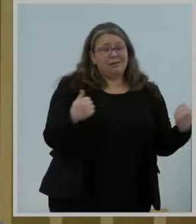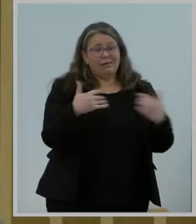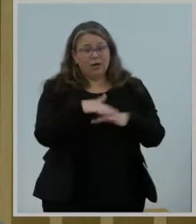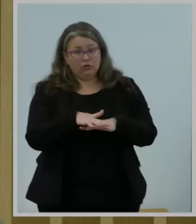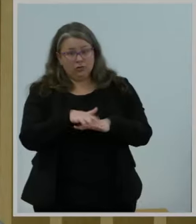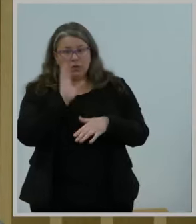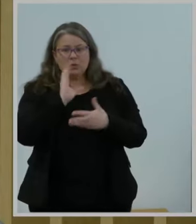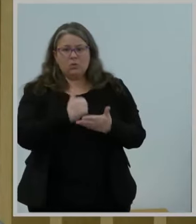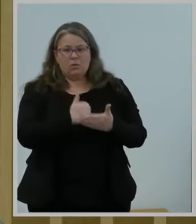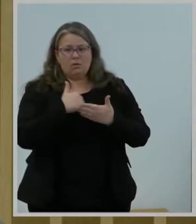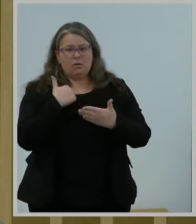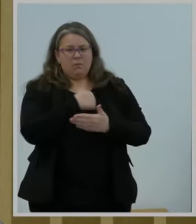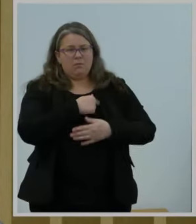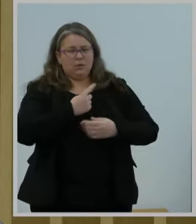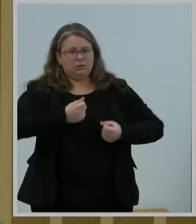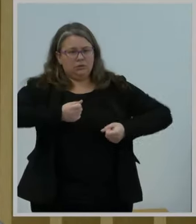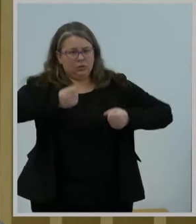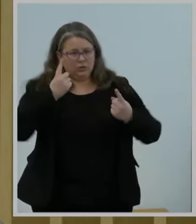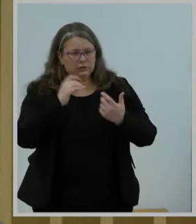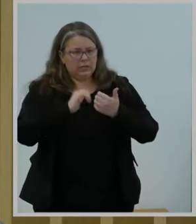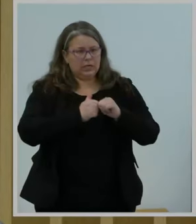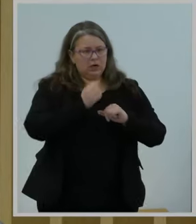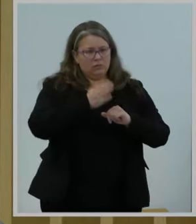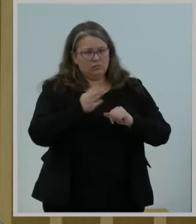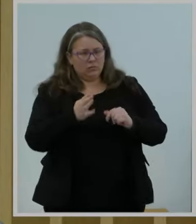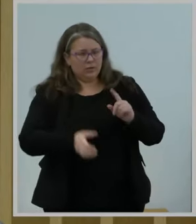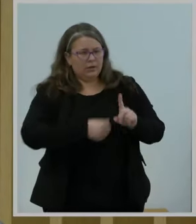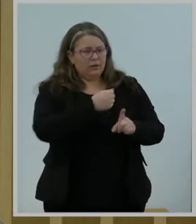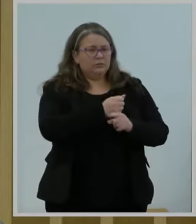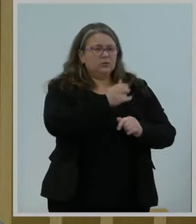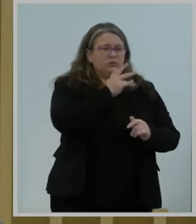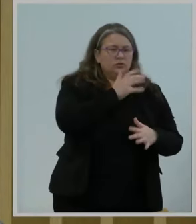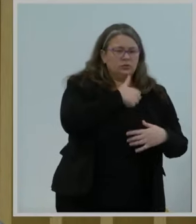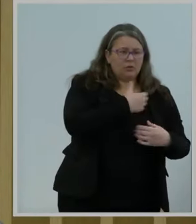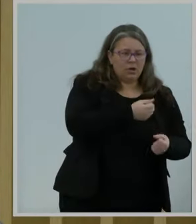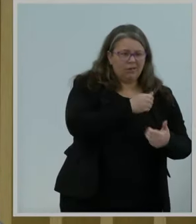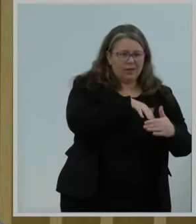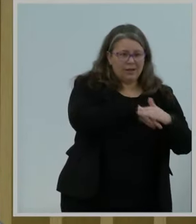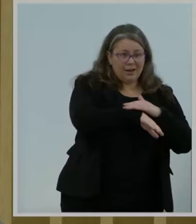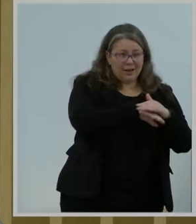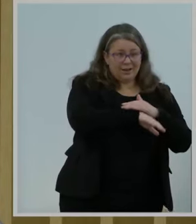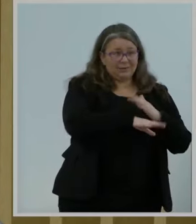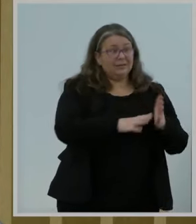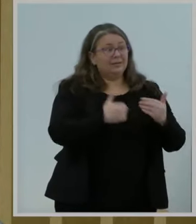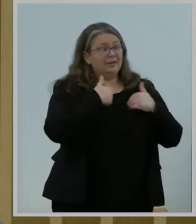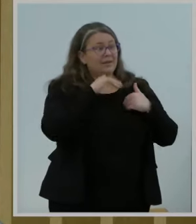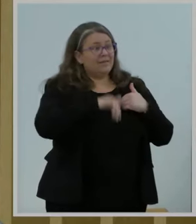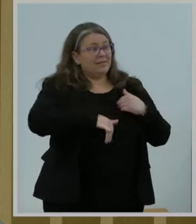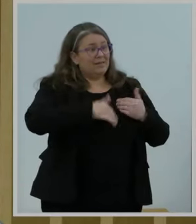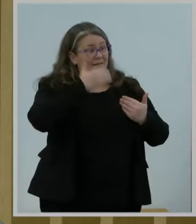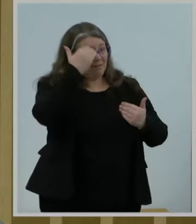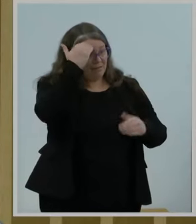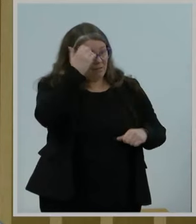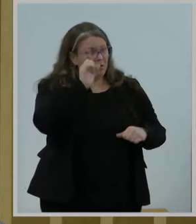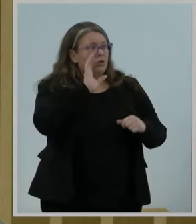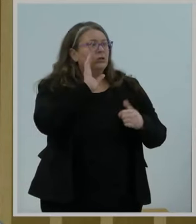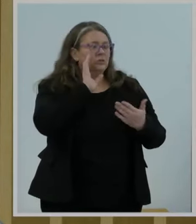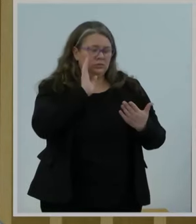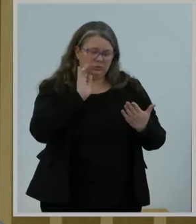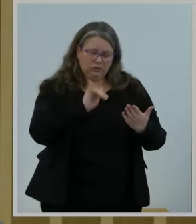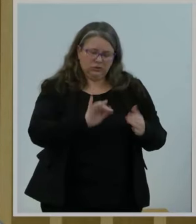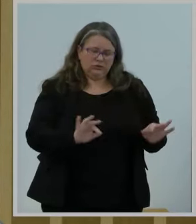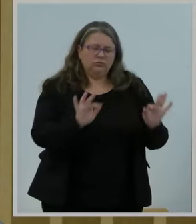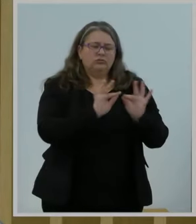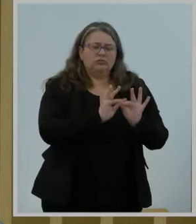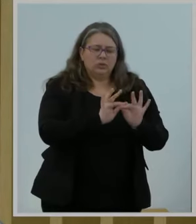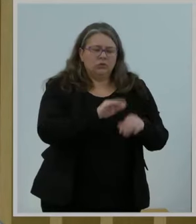health is critical. The FCC's mapping and broadband health in America platform will help enable further insight into maternal